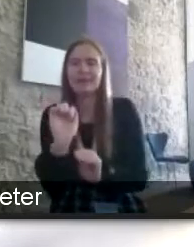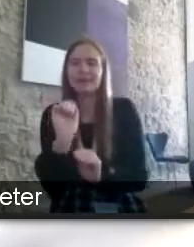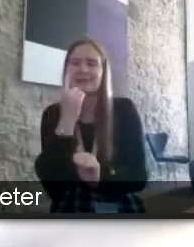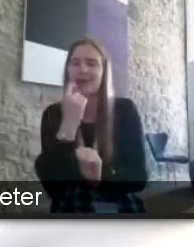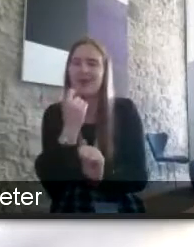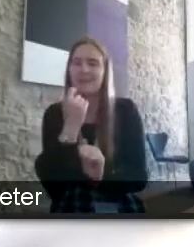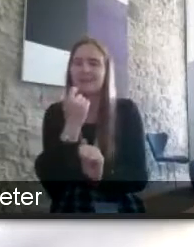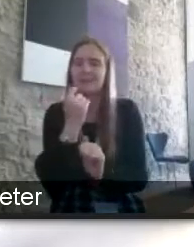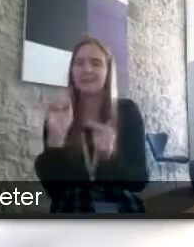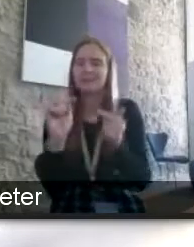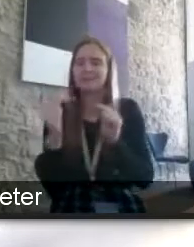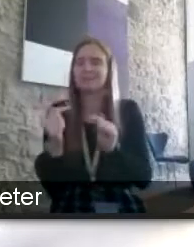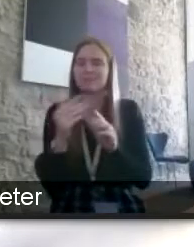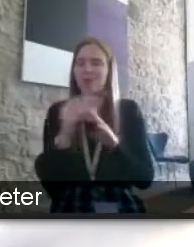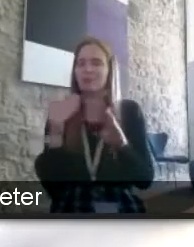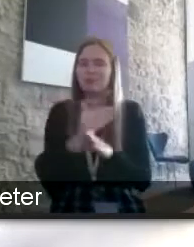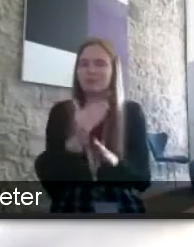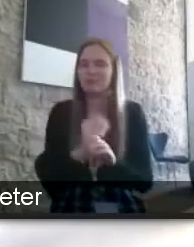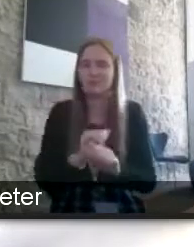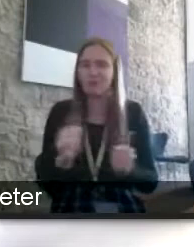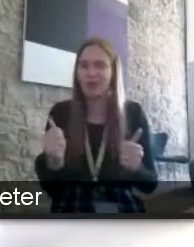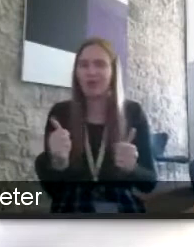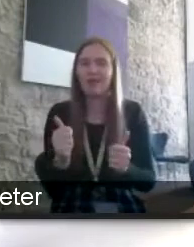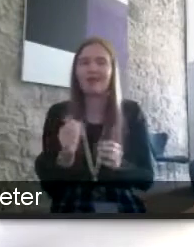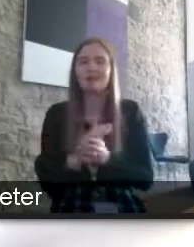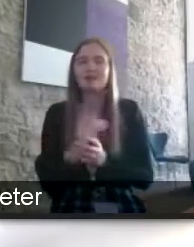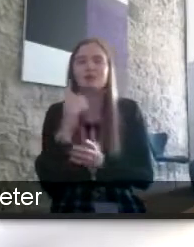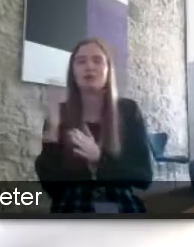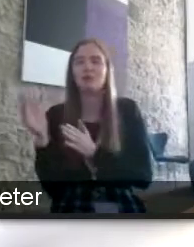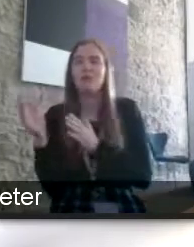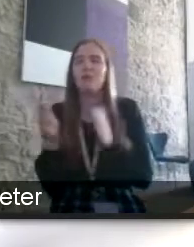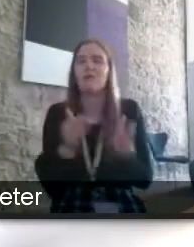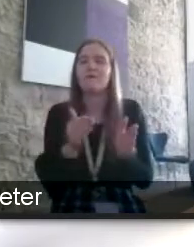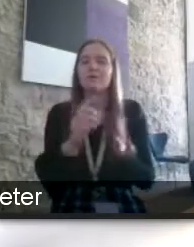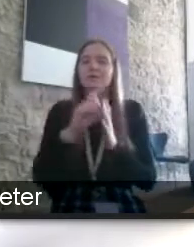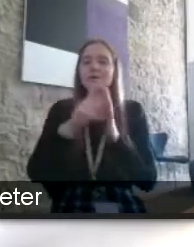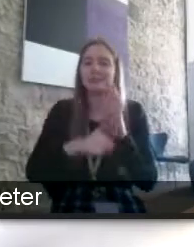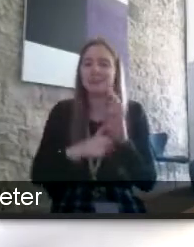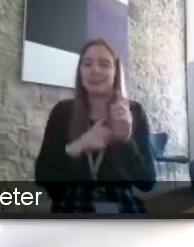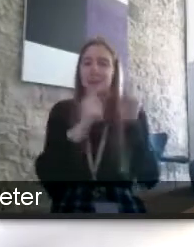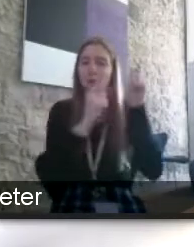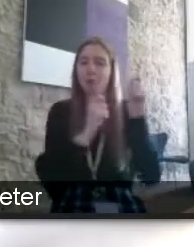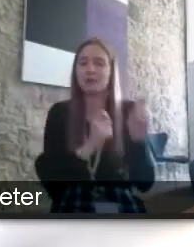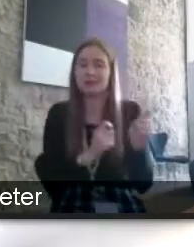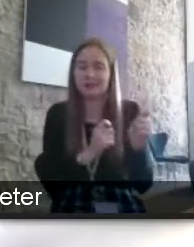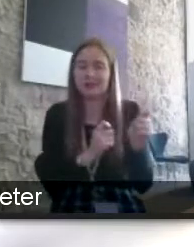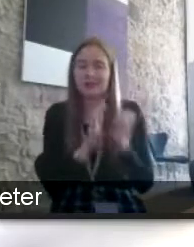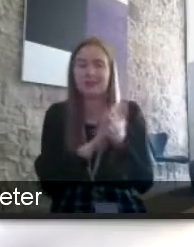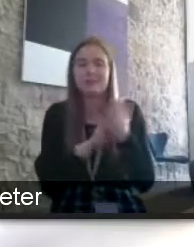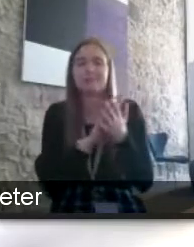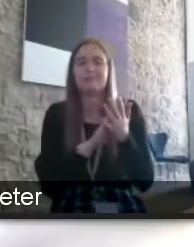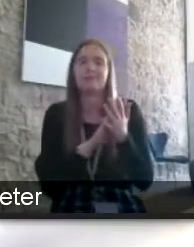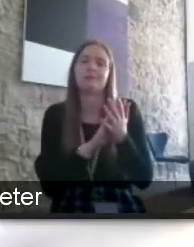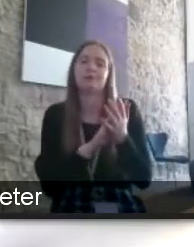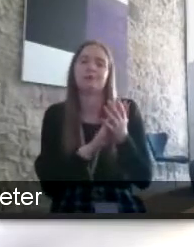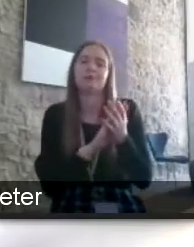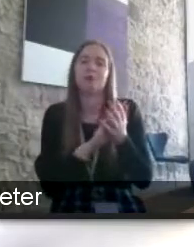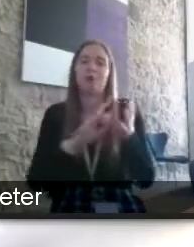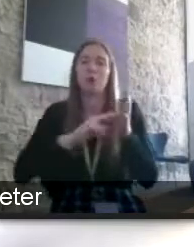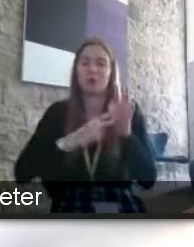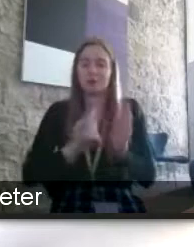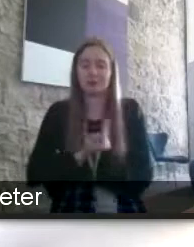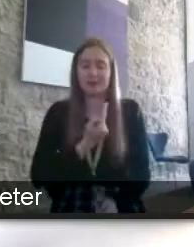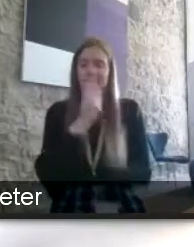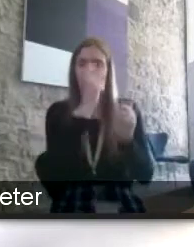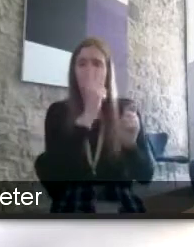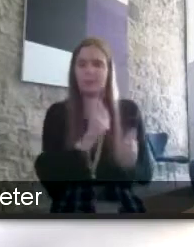counterproductive on there so we moved away more to a disability audit where organizations can self-audit but they can